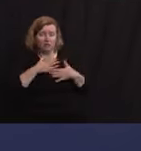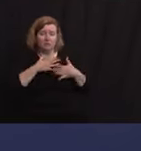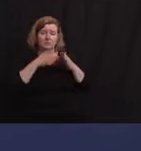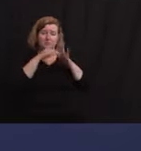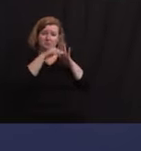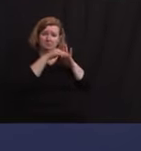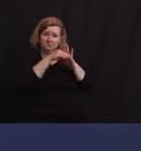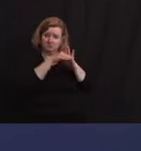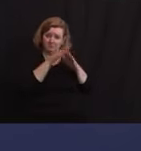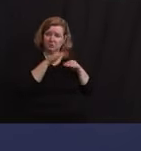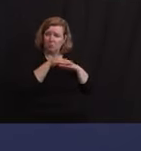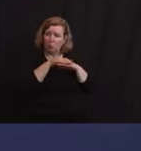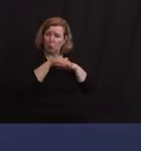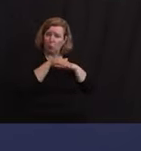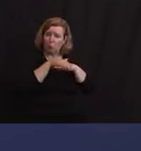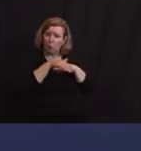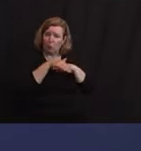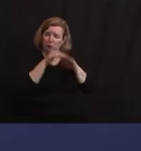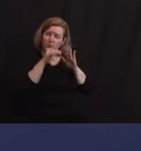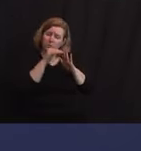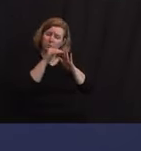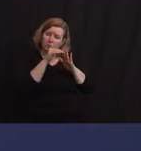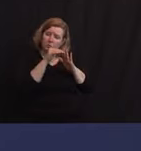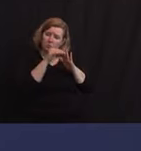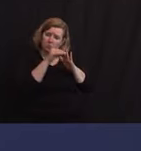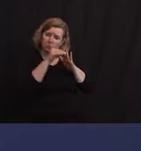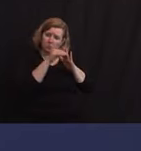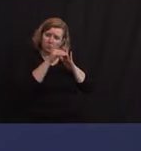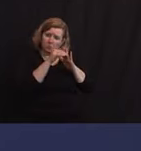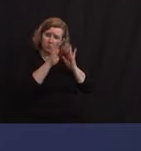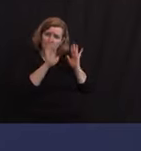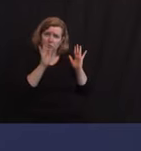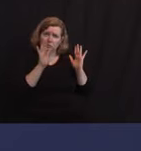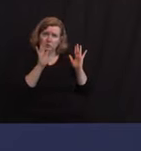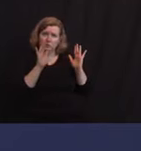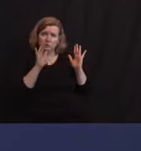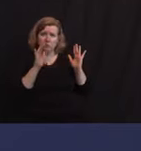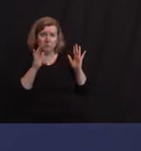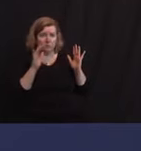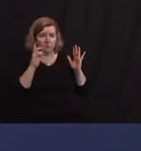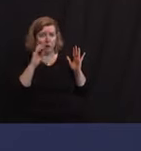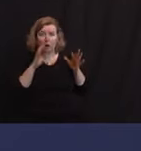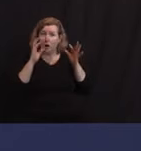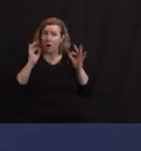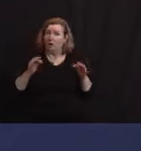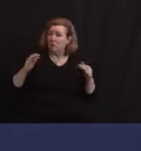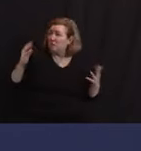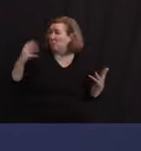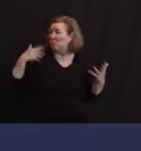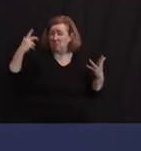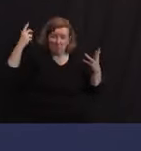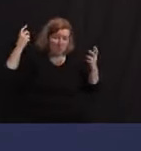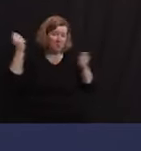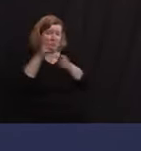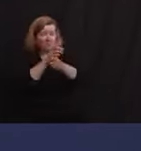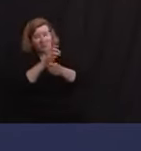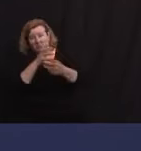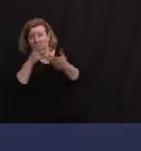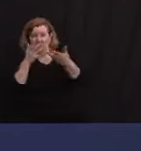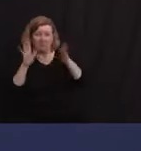beginning to go in the right direction. From my taste at least, it's too early to declare victory. And we still have this